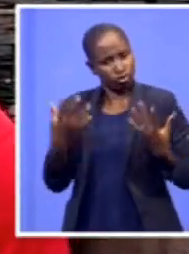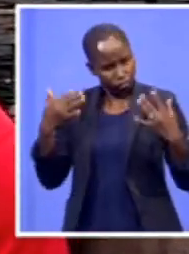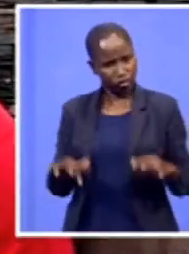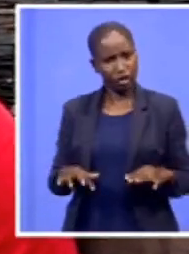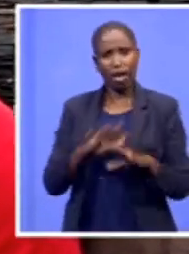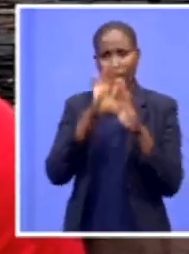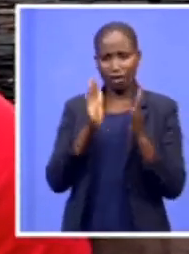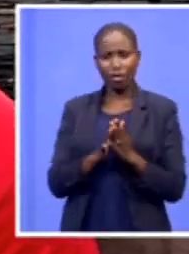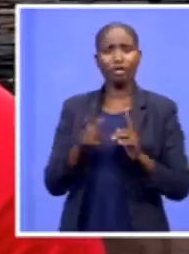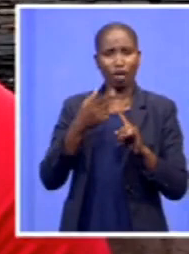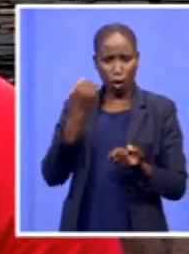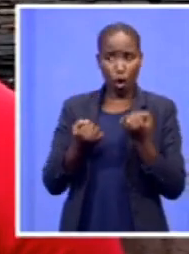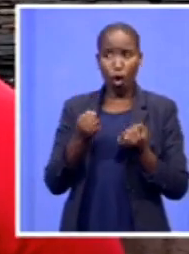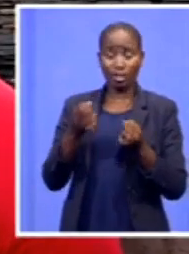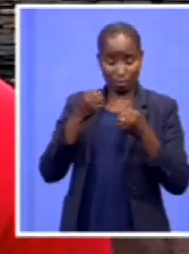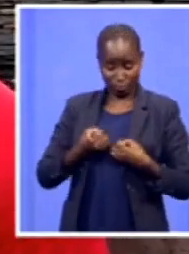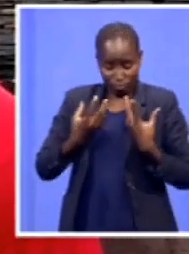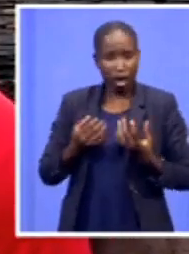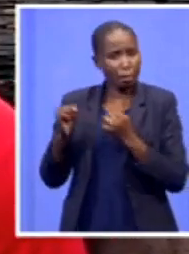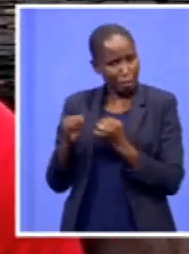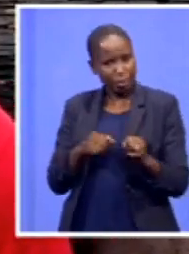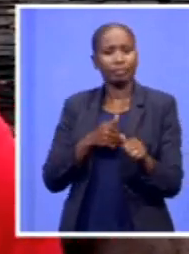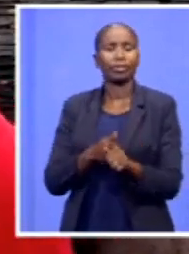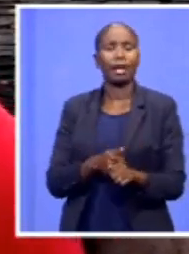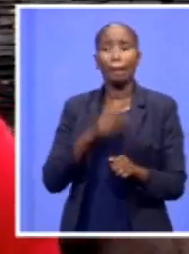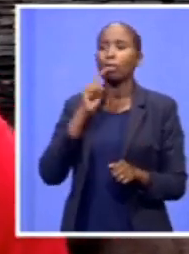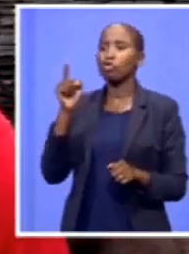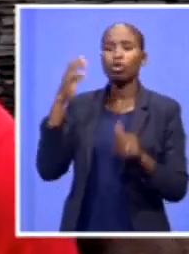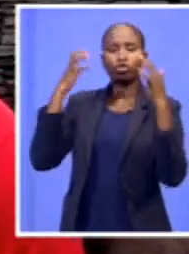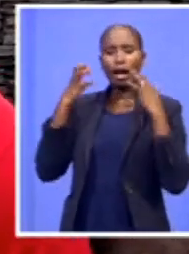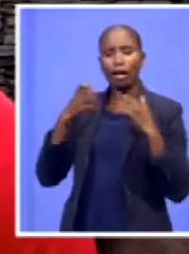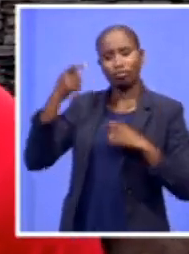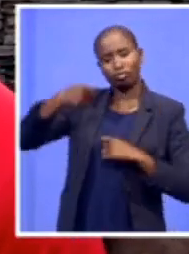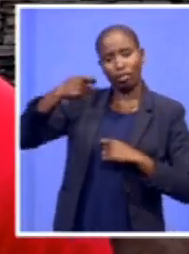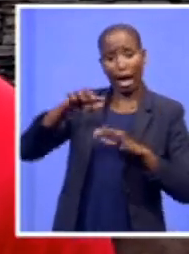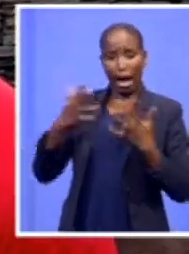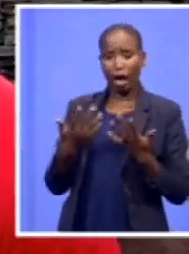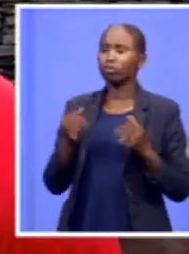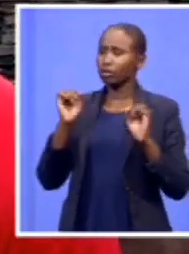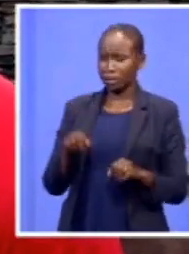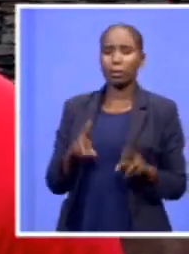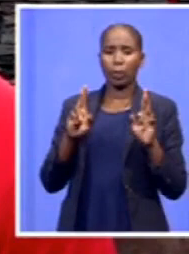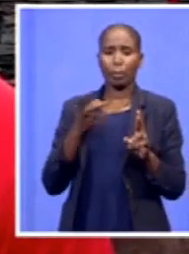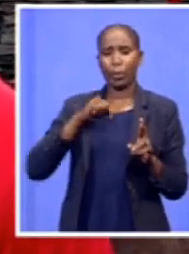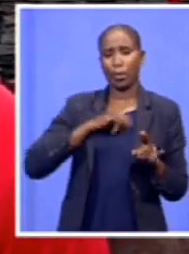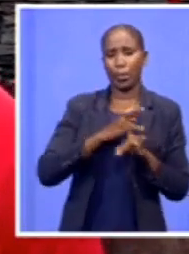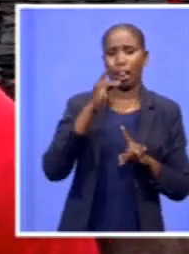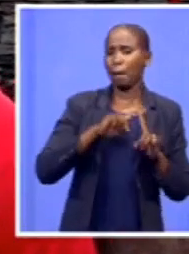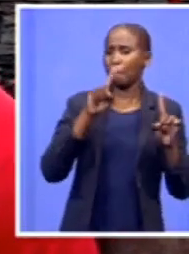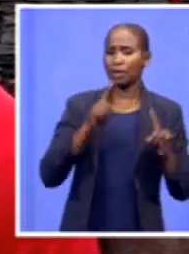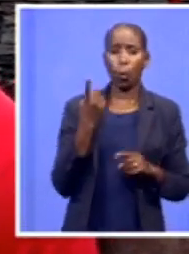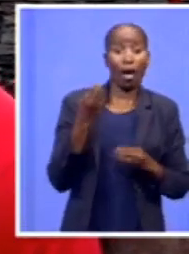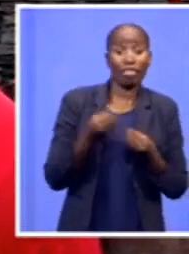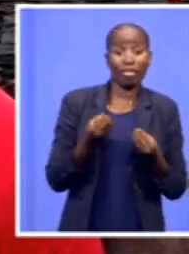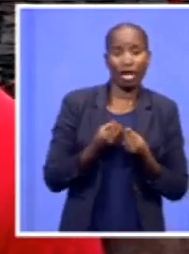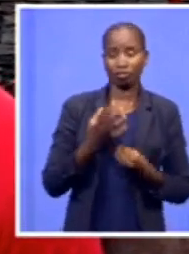So how the judge rules? Because we're hoping they will rule in our favor. But one thing we are not ashamed of is who we are. And that one we're not going to